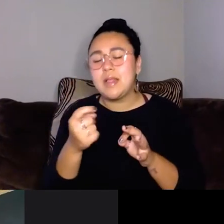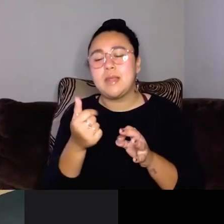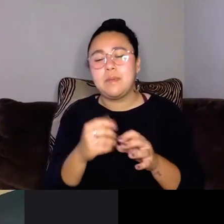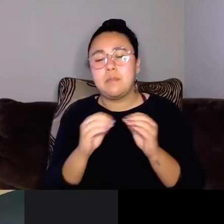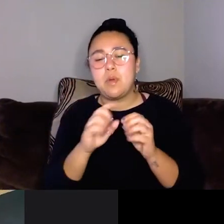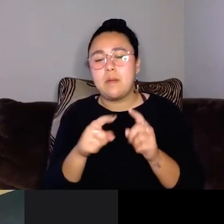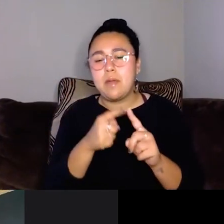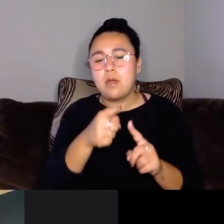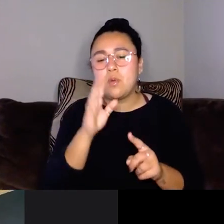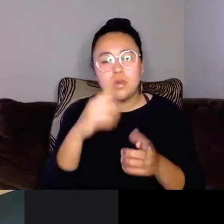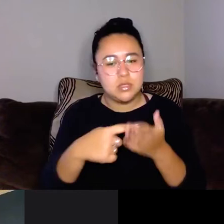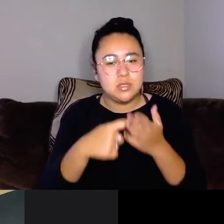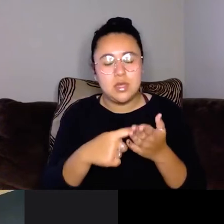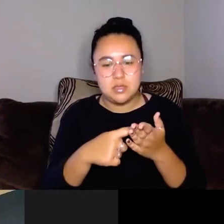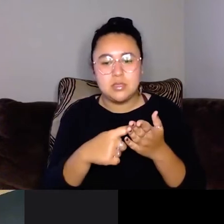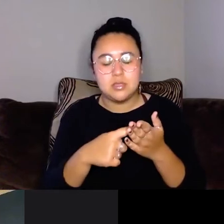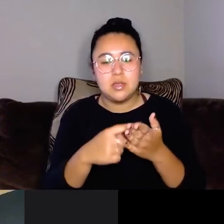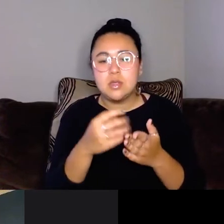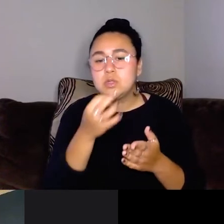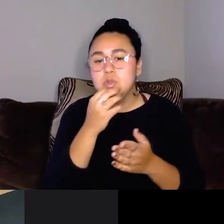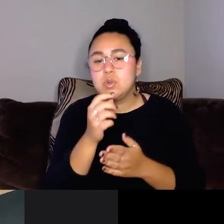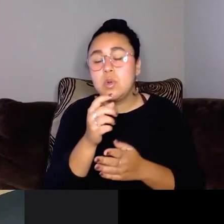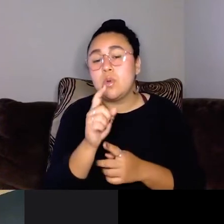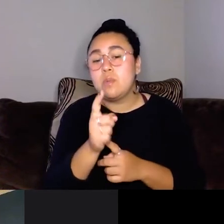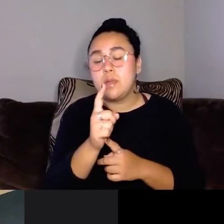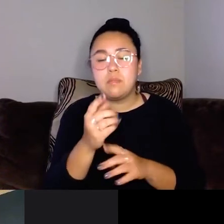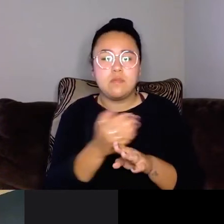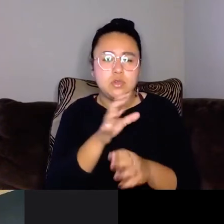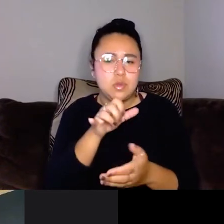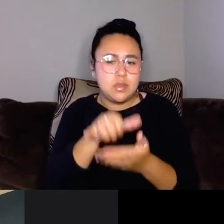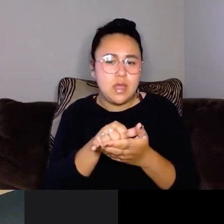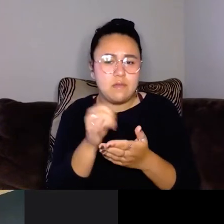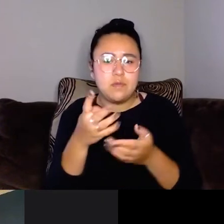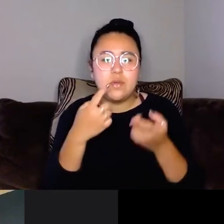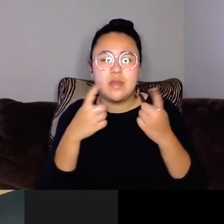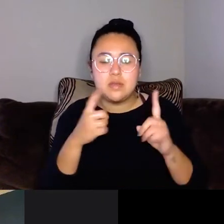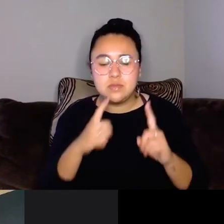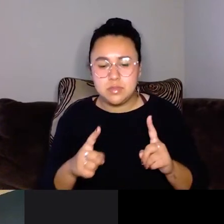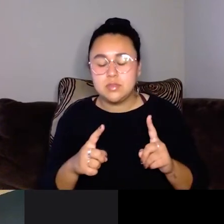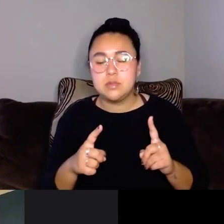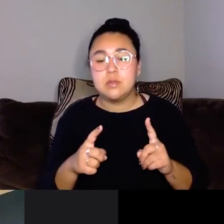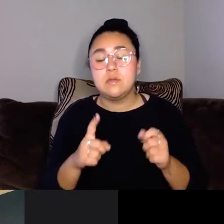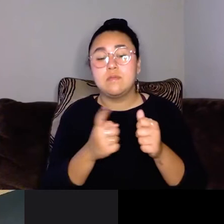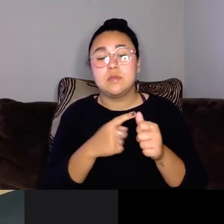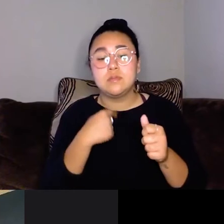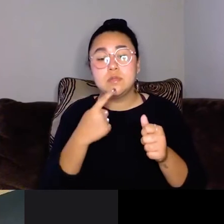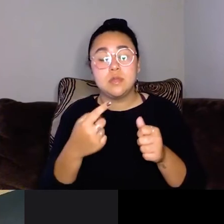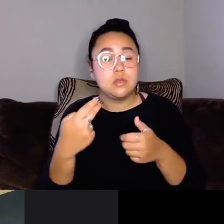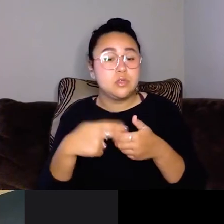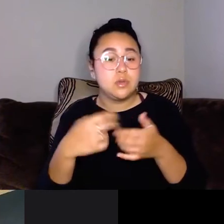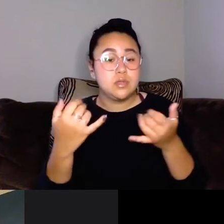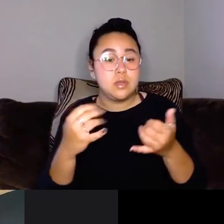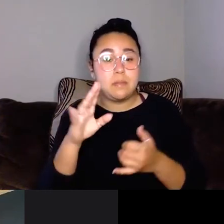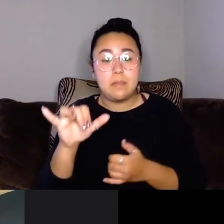discussion with her in just a minute. Before we do that, just a couple of announcements. First of all, we want to tell you that we are joined today